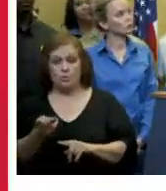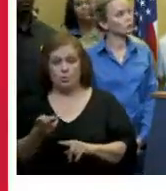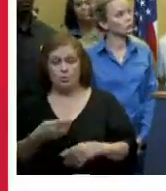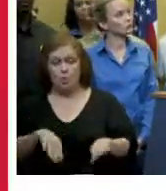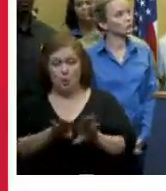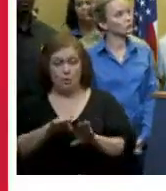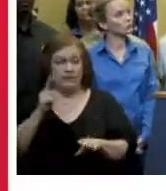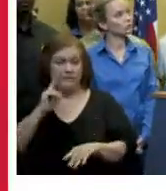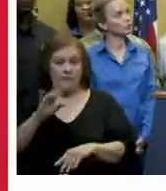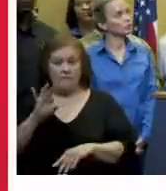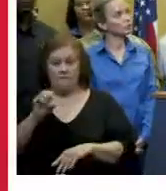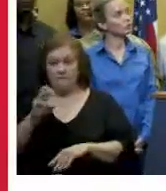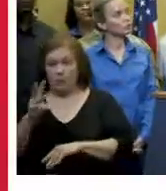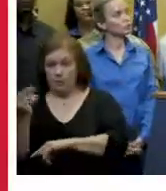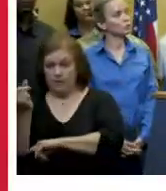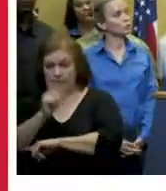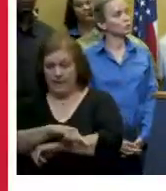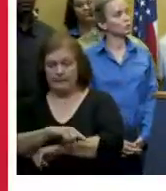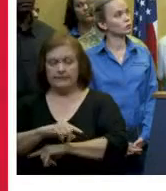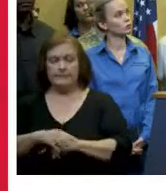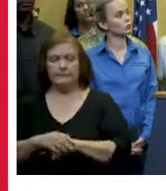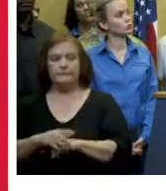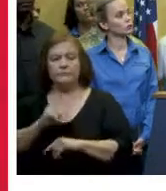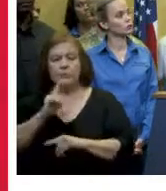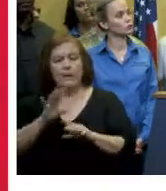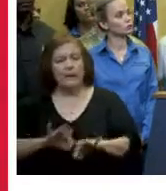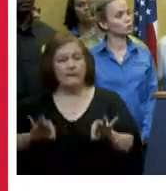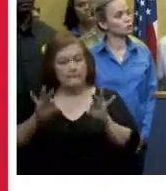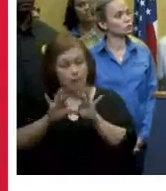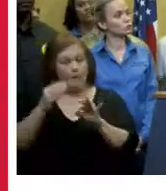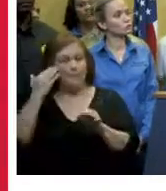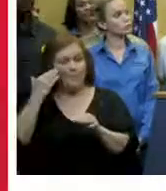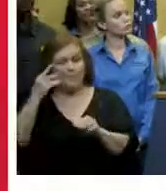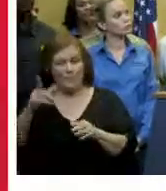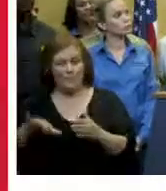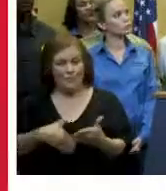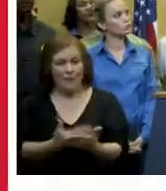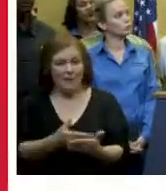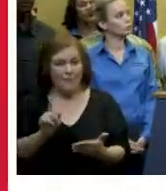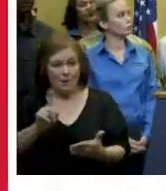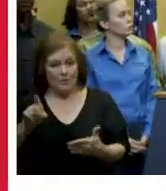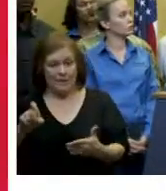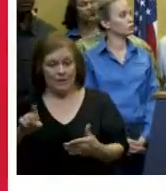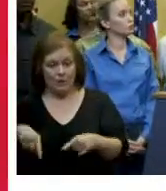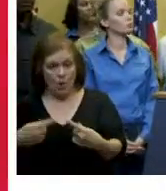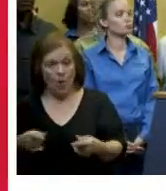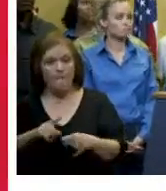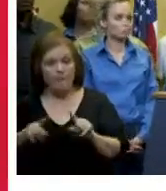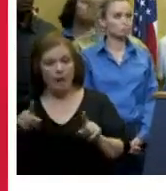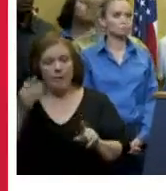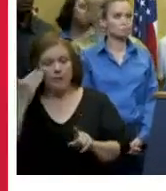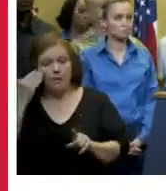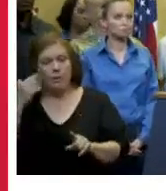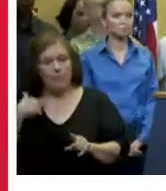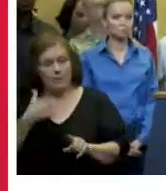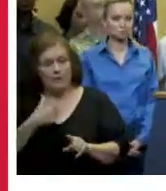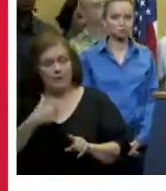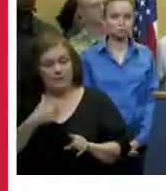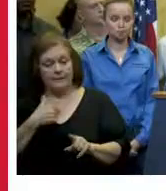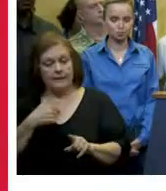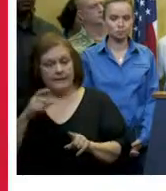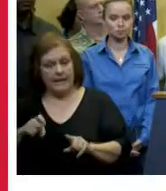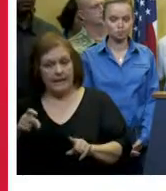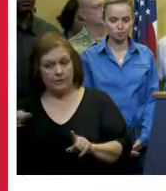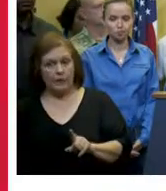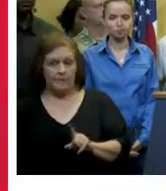down for a few days it's really important that we get you to your destination but most importantly that we get you back home safety so as this weather